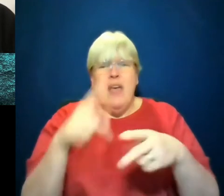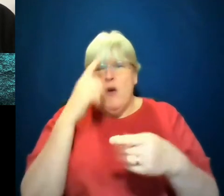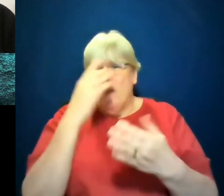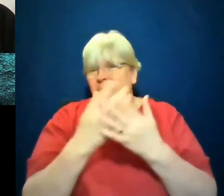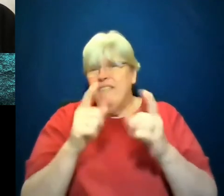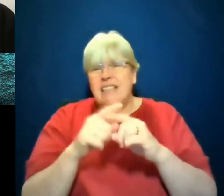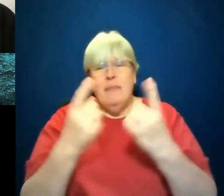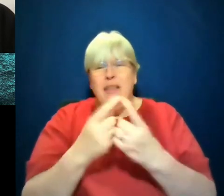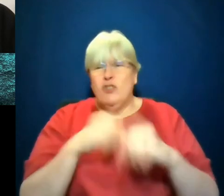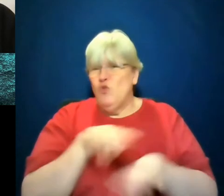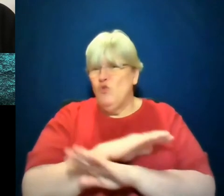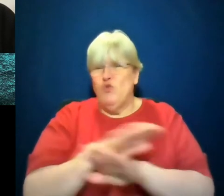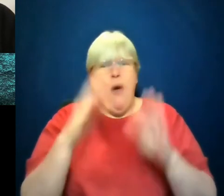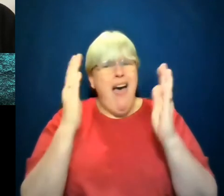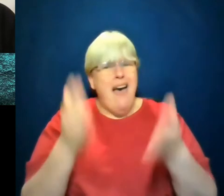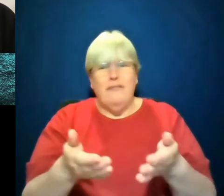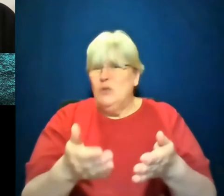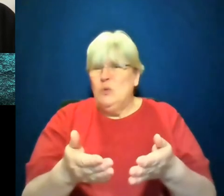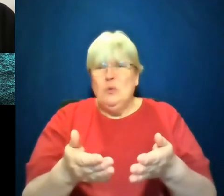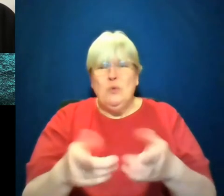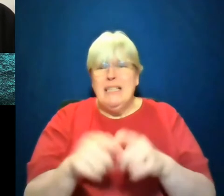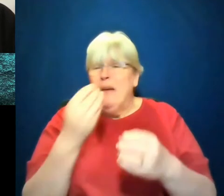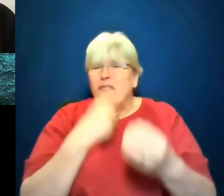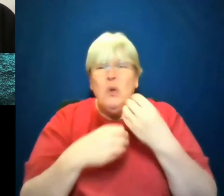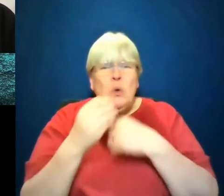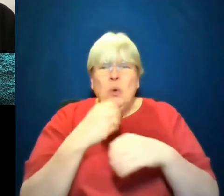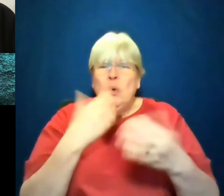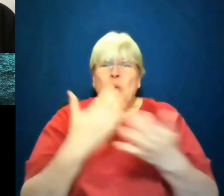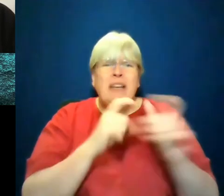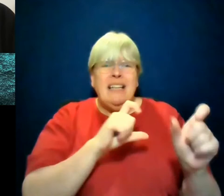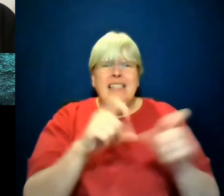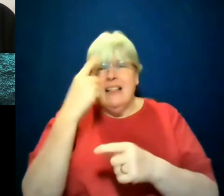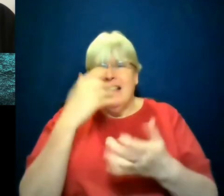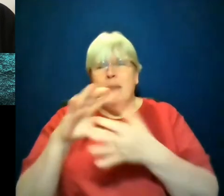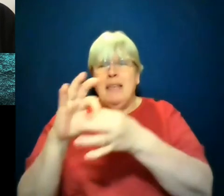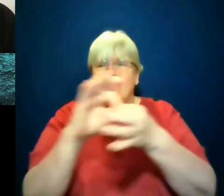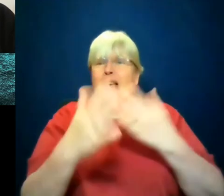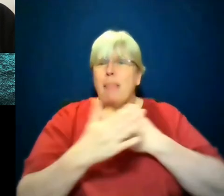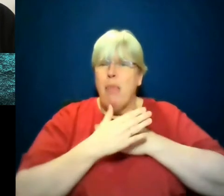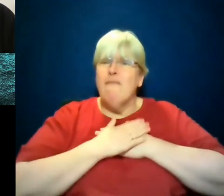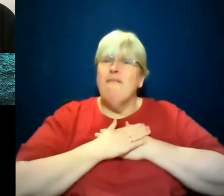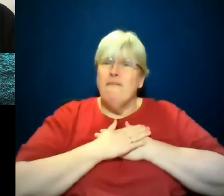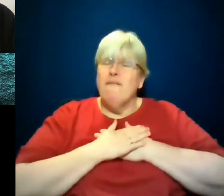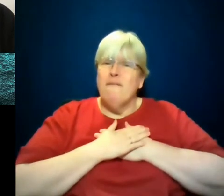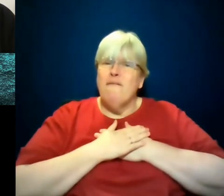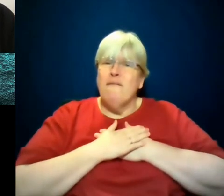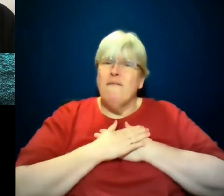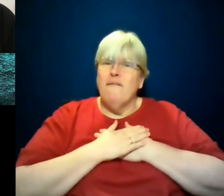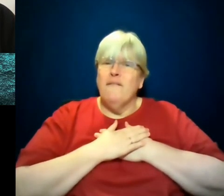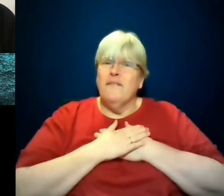food. don't have to speak the same language. And there can still be a depth of love. That is what it is to be alive as a human being.